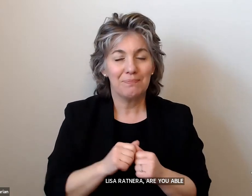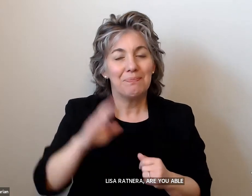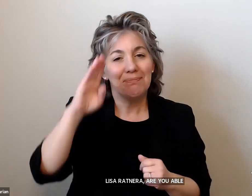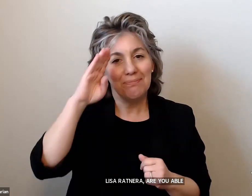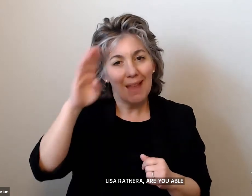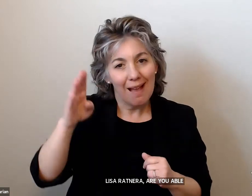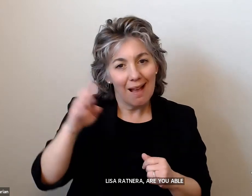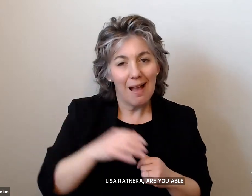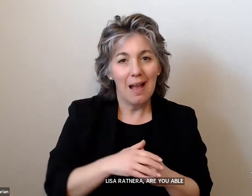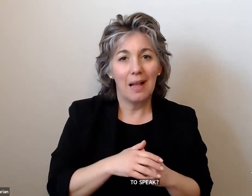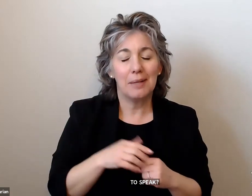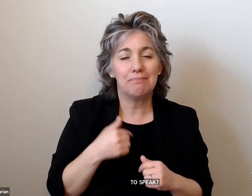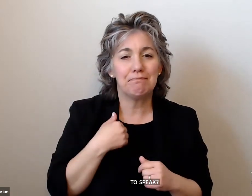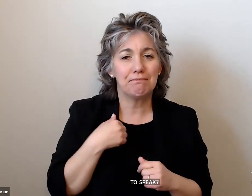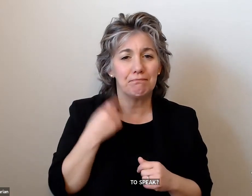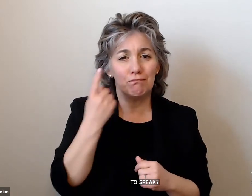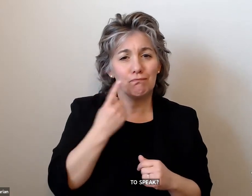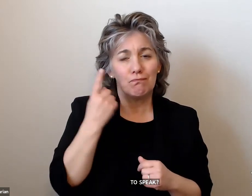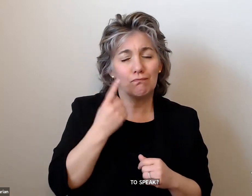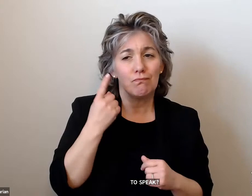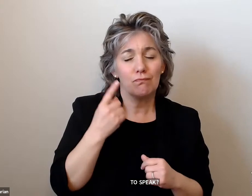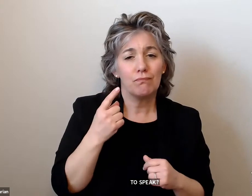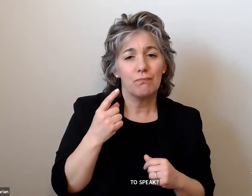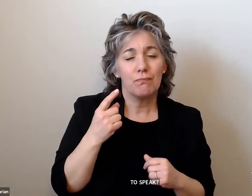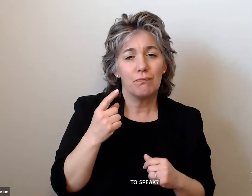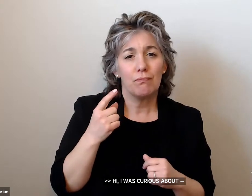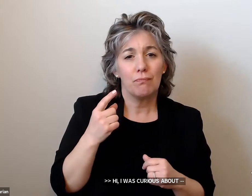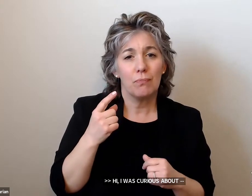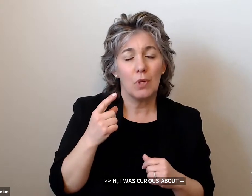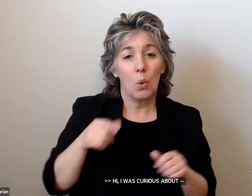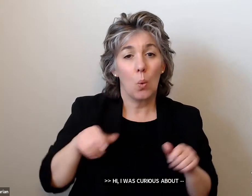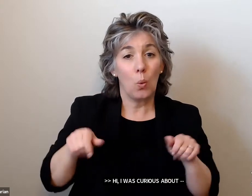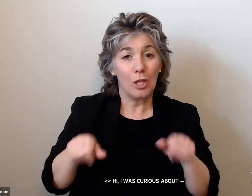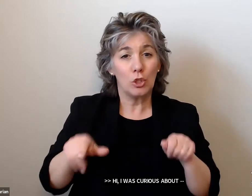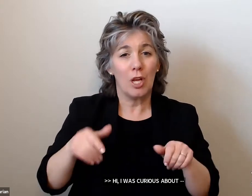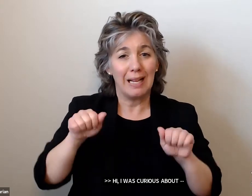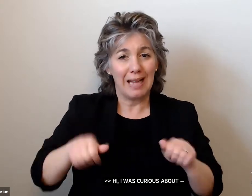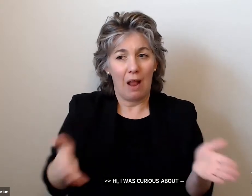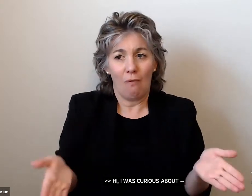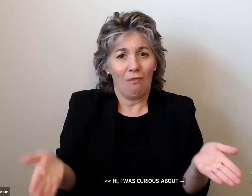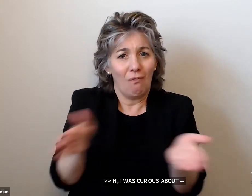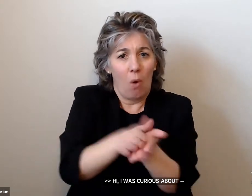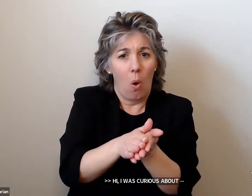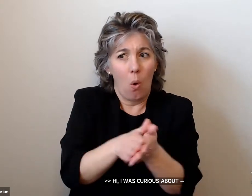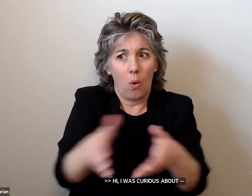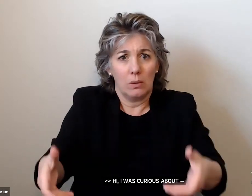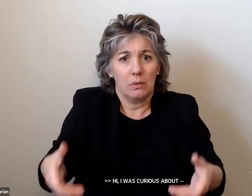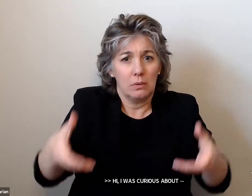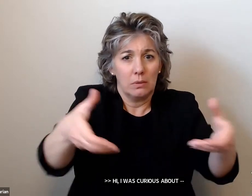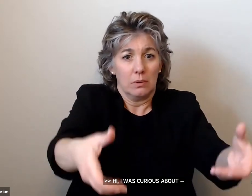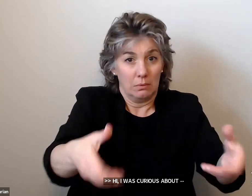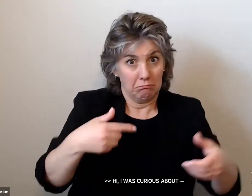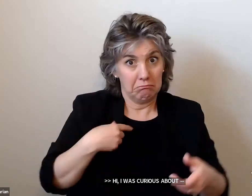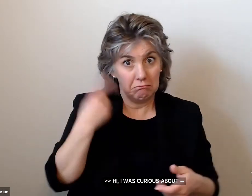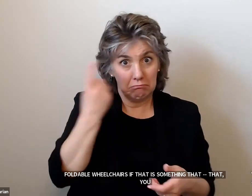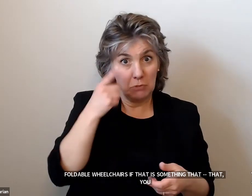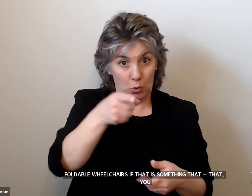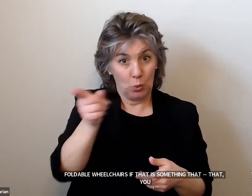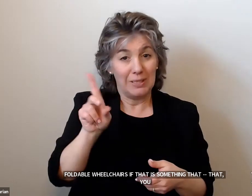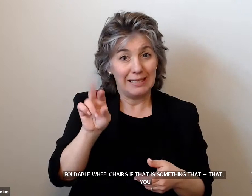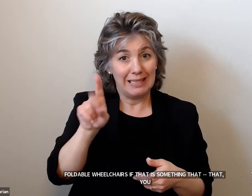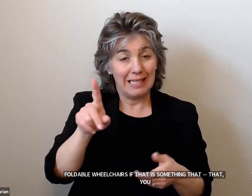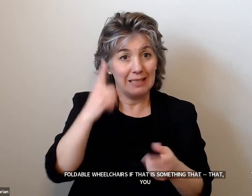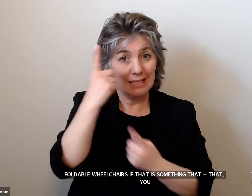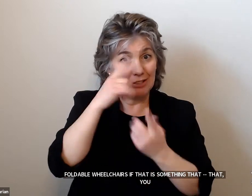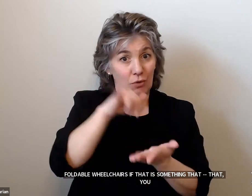was curious about foldable wheelchairs. If that is something that you guys have looked at as